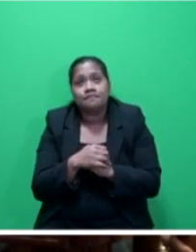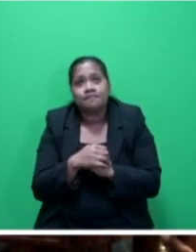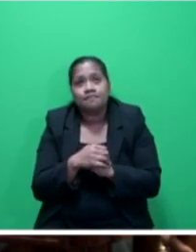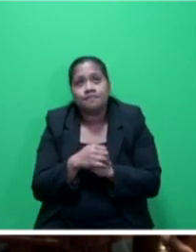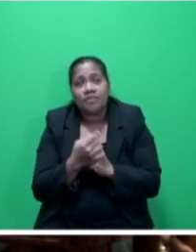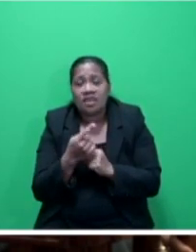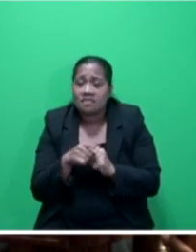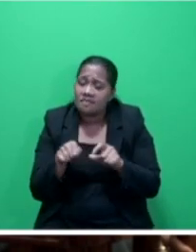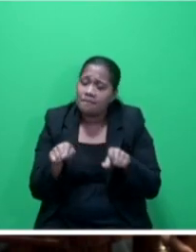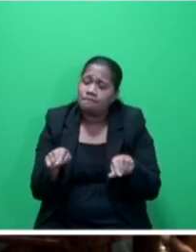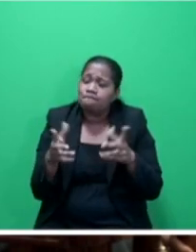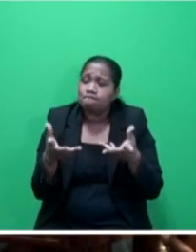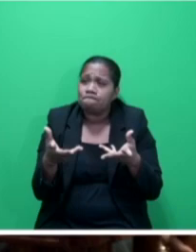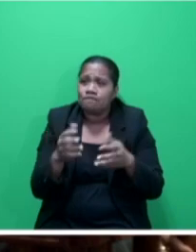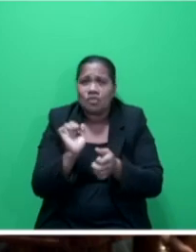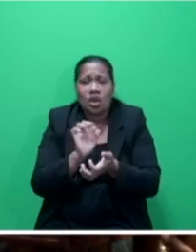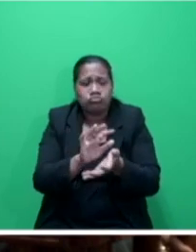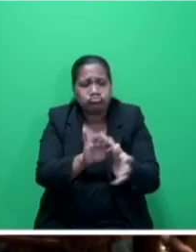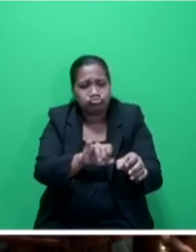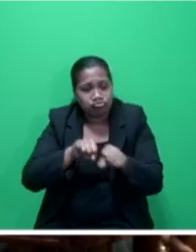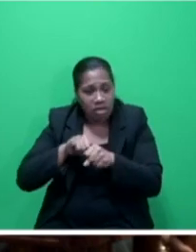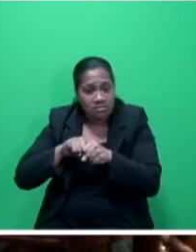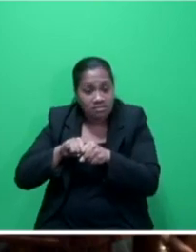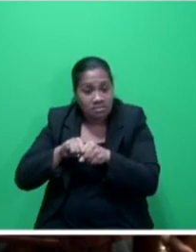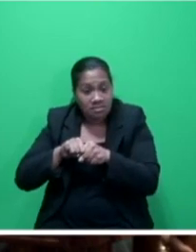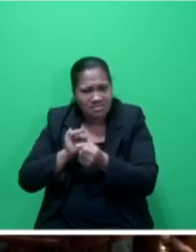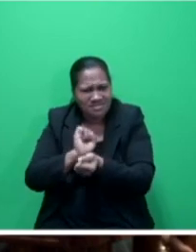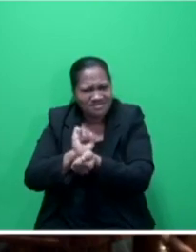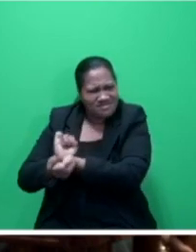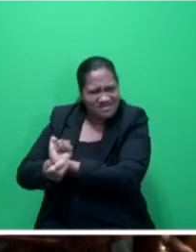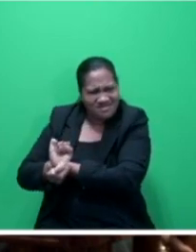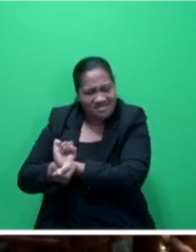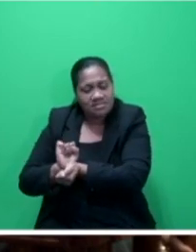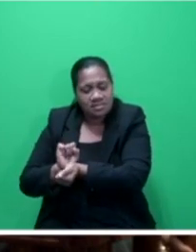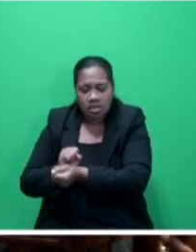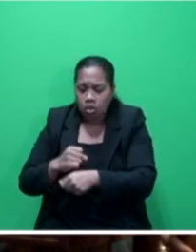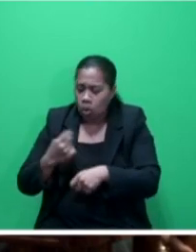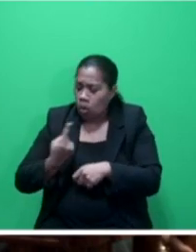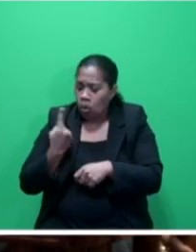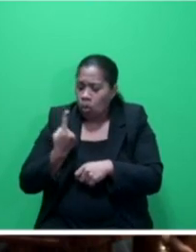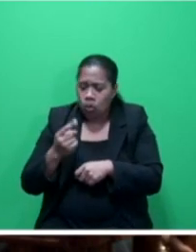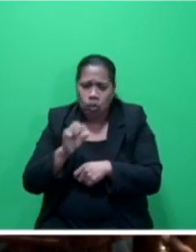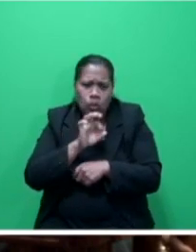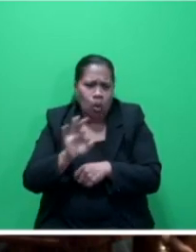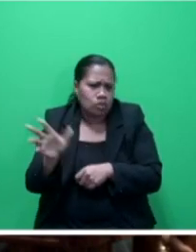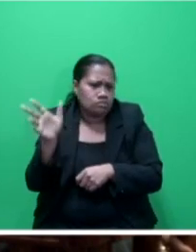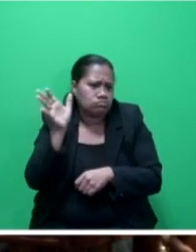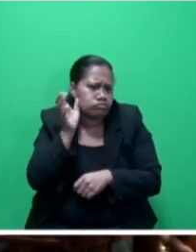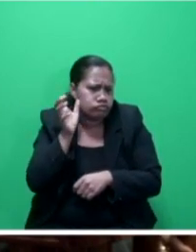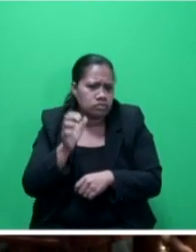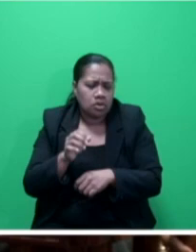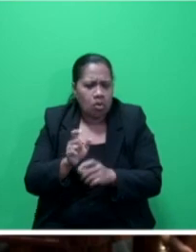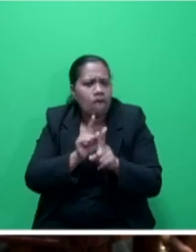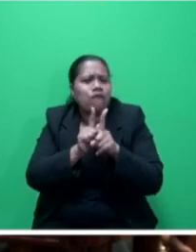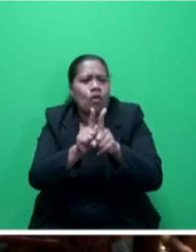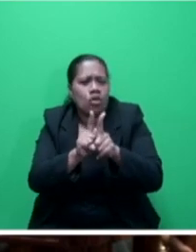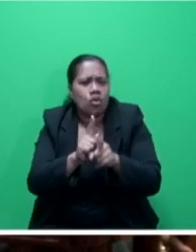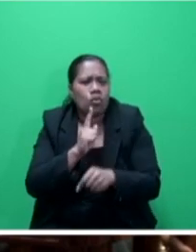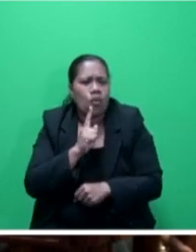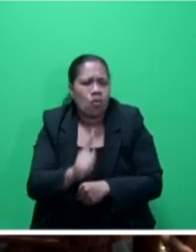particularly for the arrest of those that did not adhere or comply with the orders,